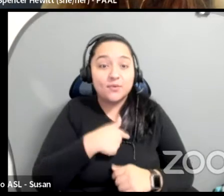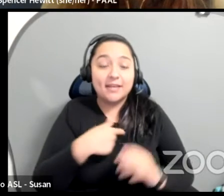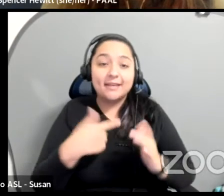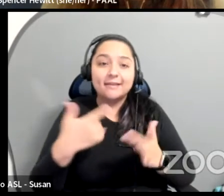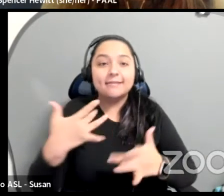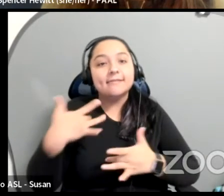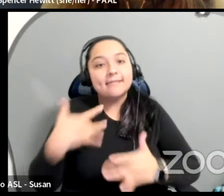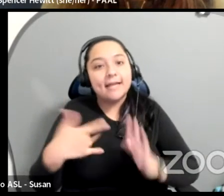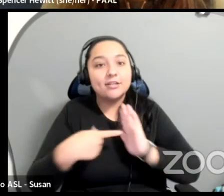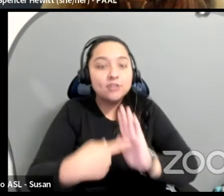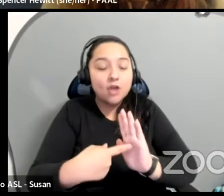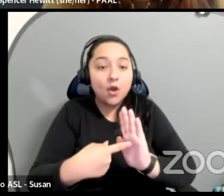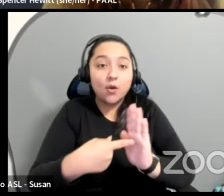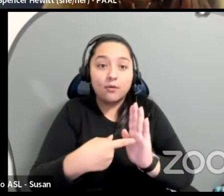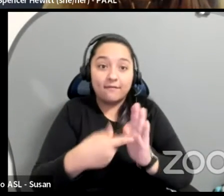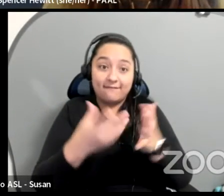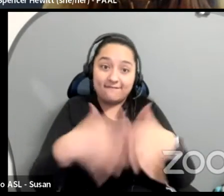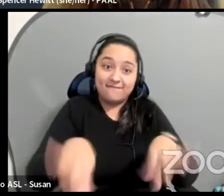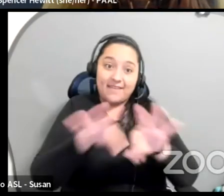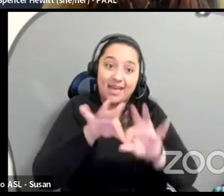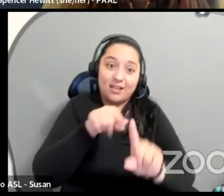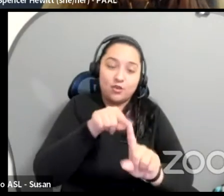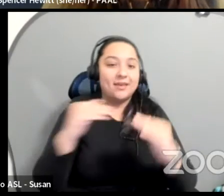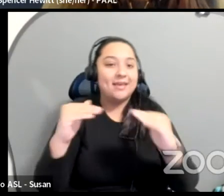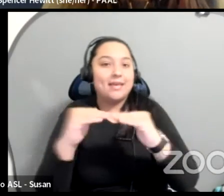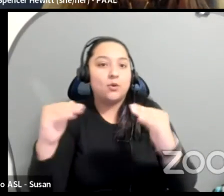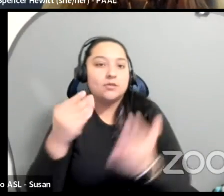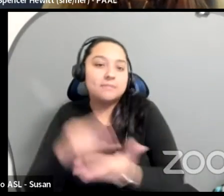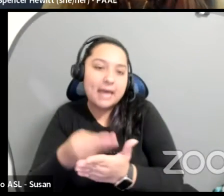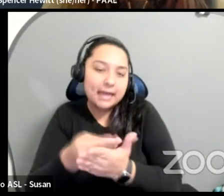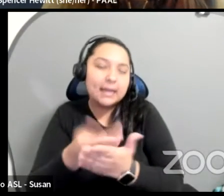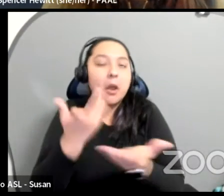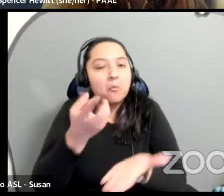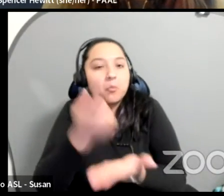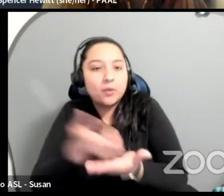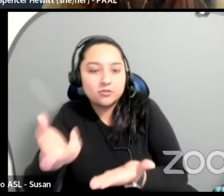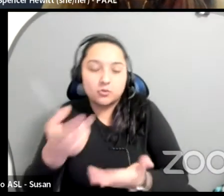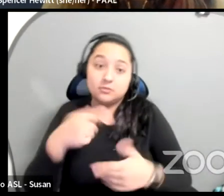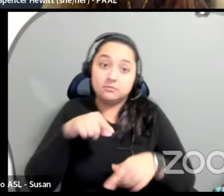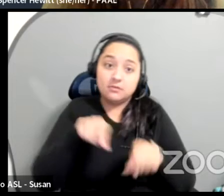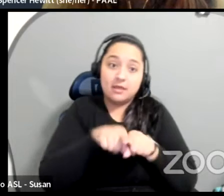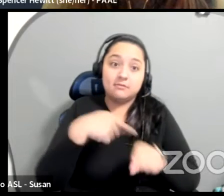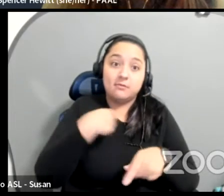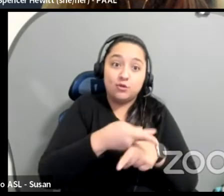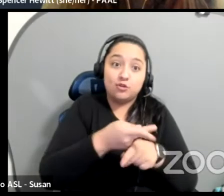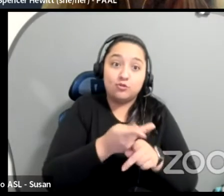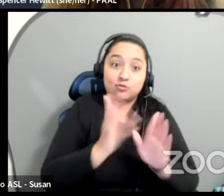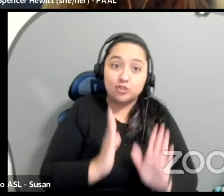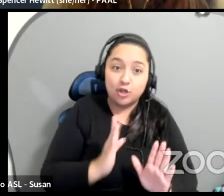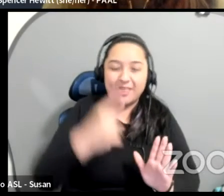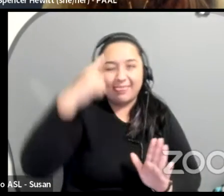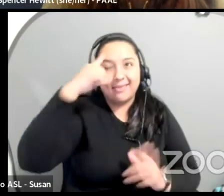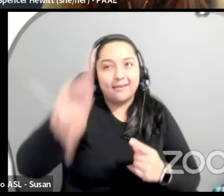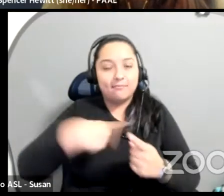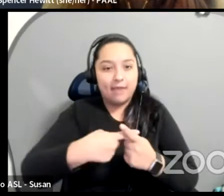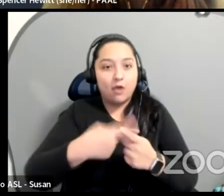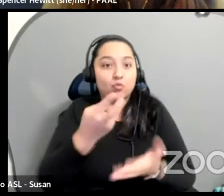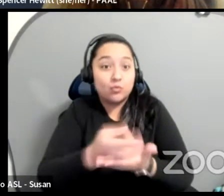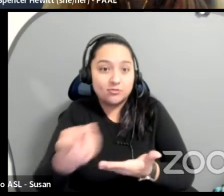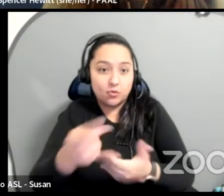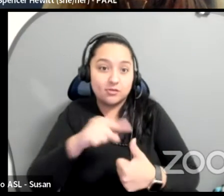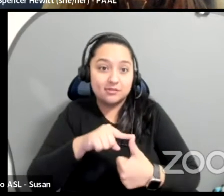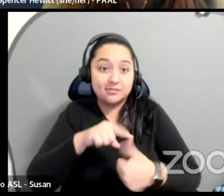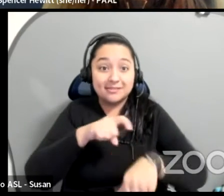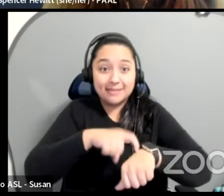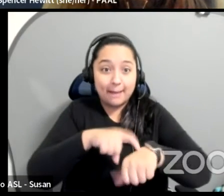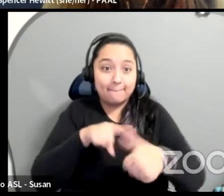we spend on really, it's really about resources. Like as a producer, I think of three resources we have is time, people, and money, right?